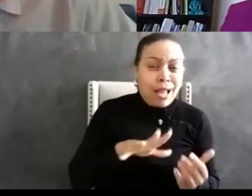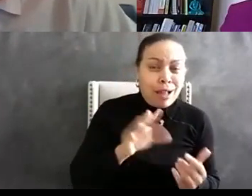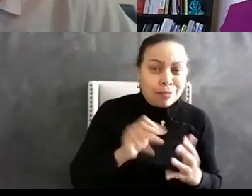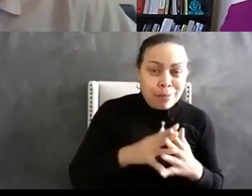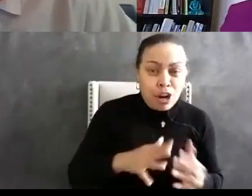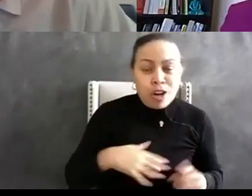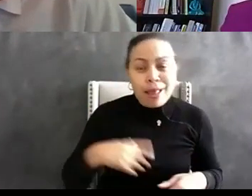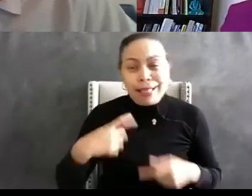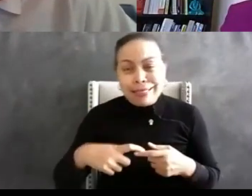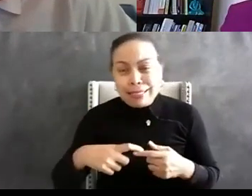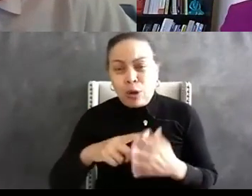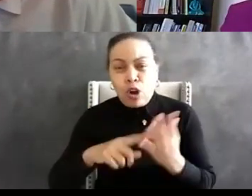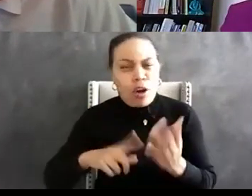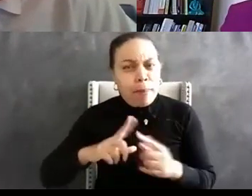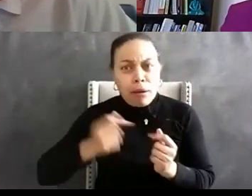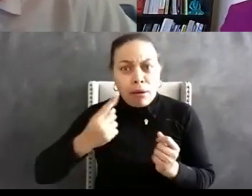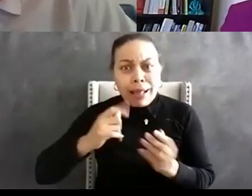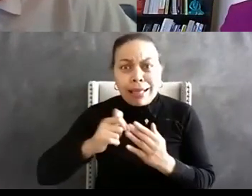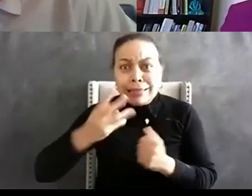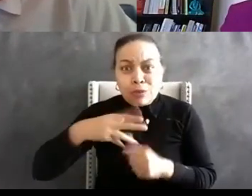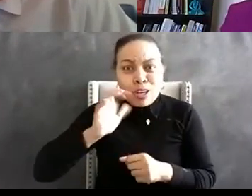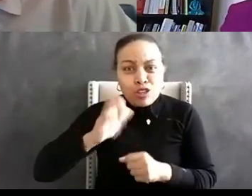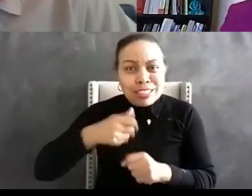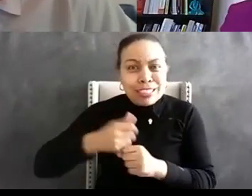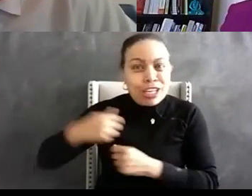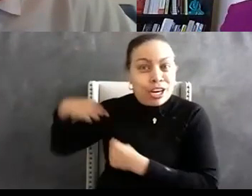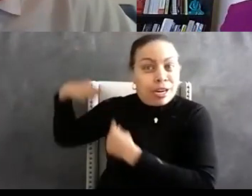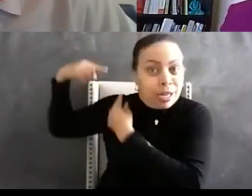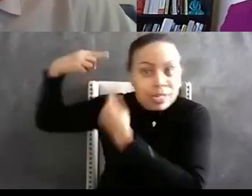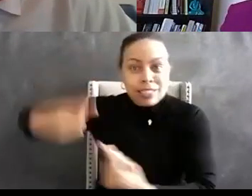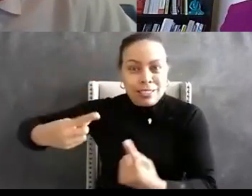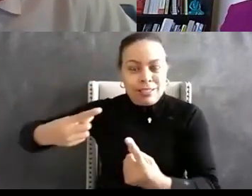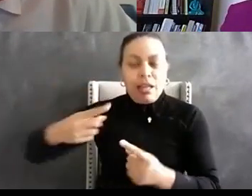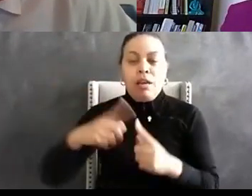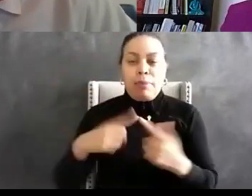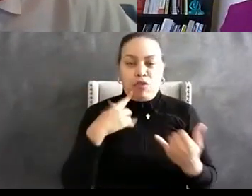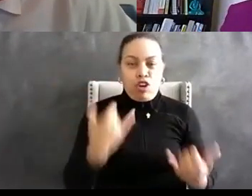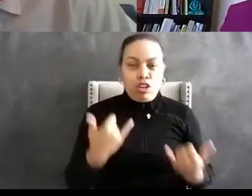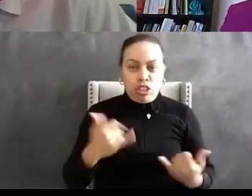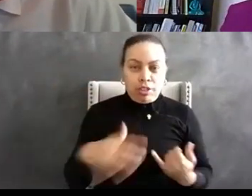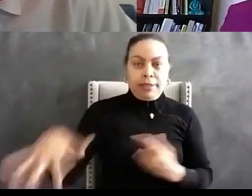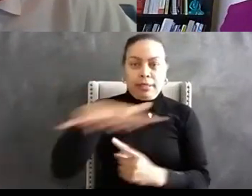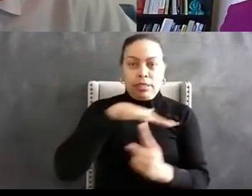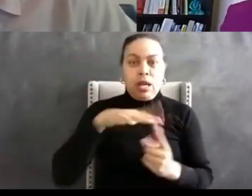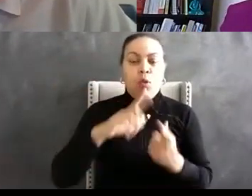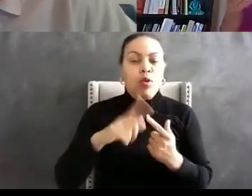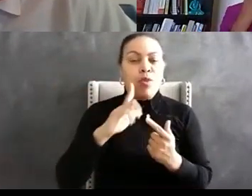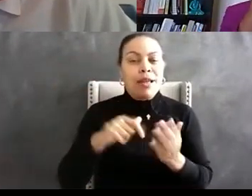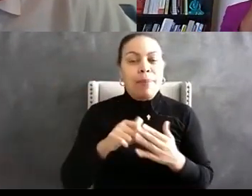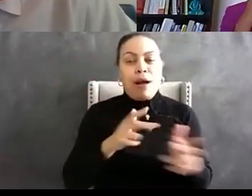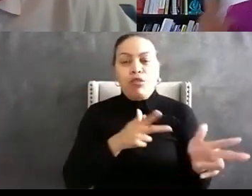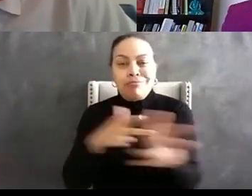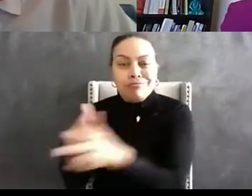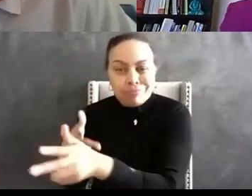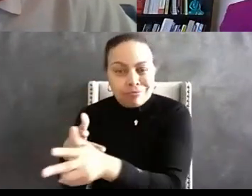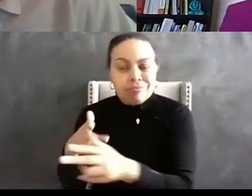designed this is going back hundreds of years as it relates to the current environment uh whether you look at uh traffic stops or if you look at